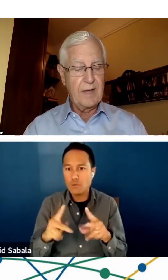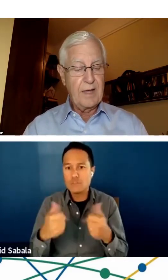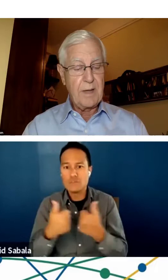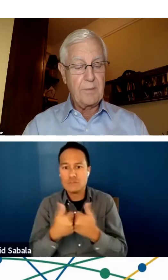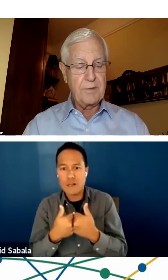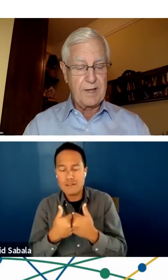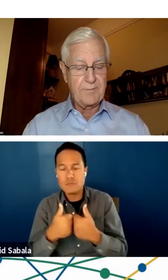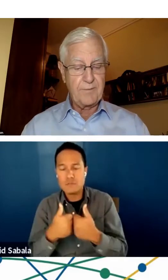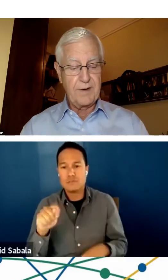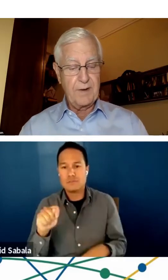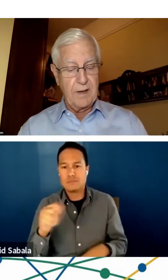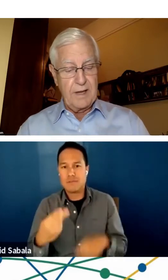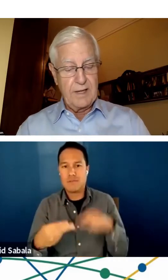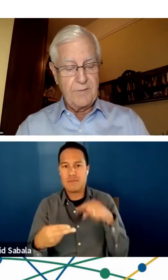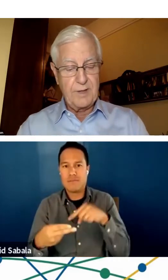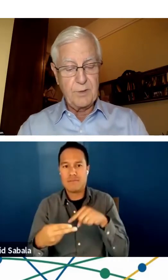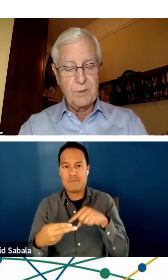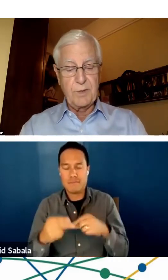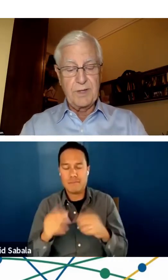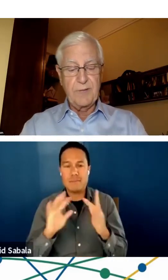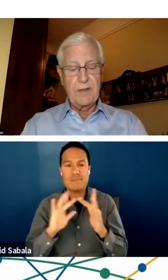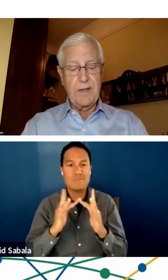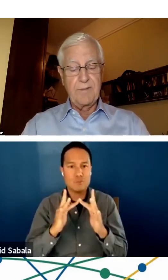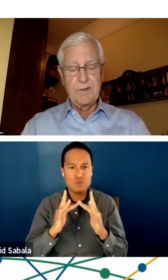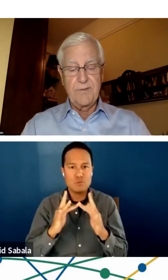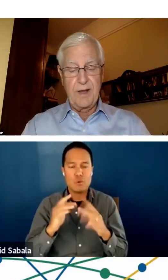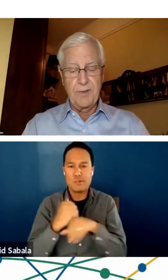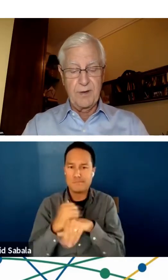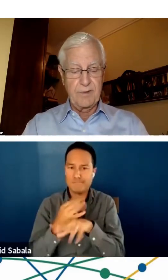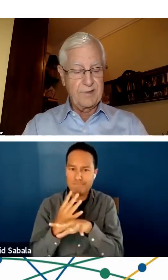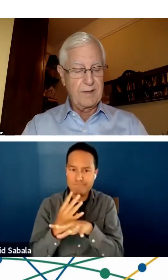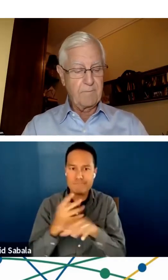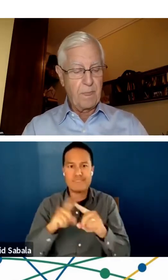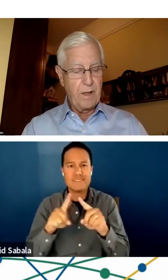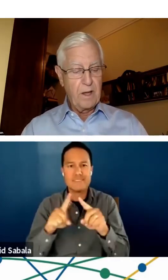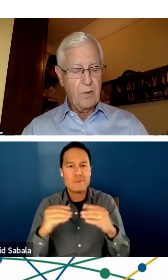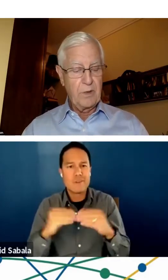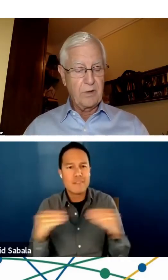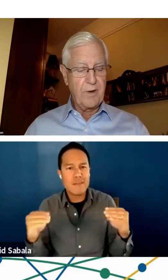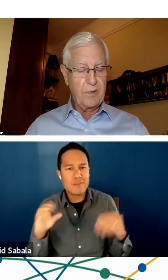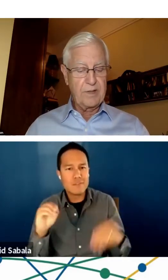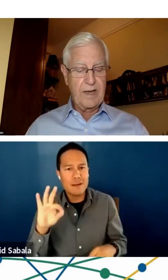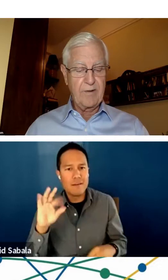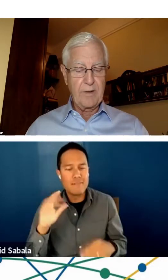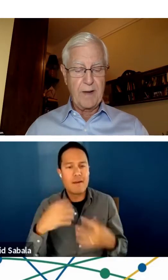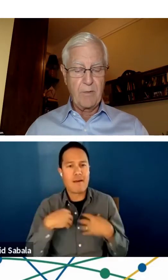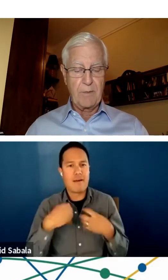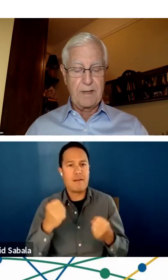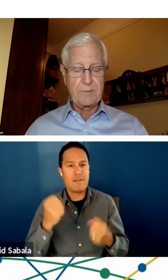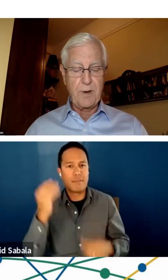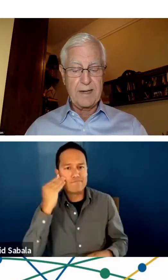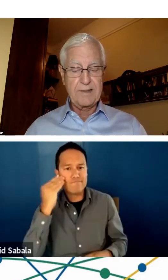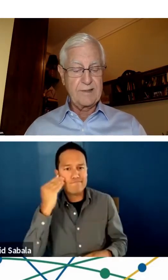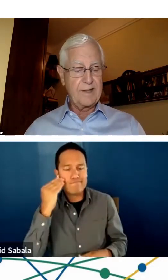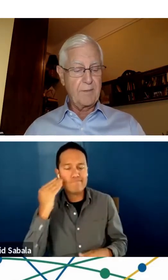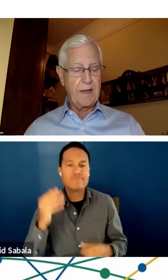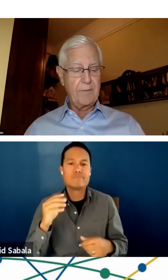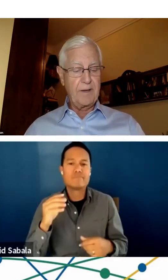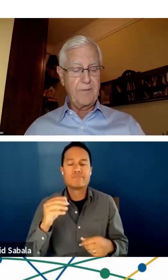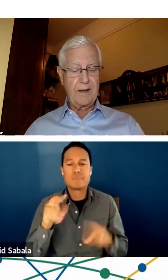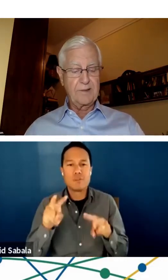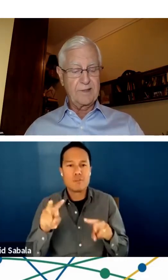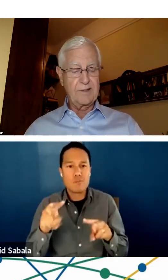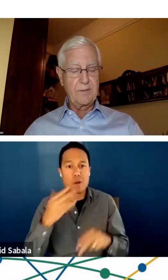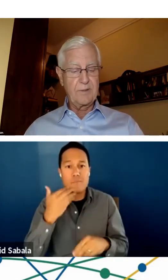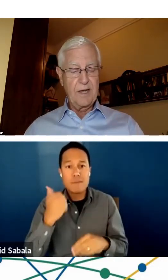telehealth may present for individuals with different levels of health literacy. We look forward to hearing about what best practices there